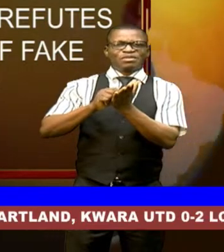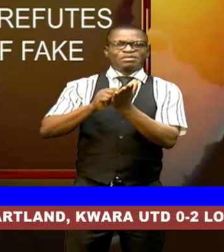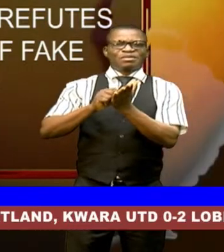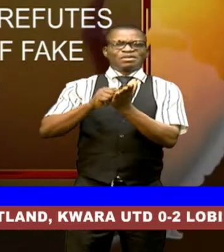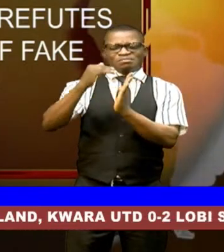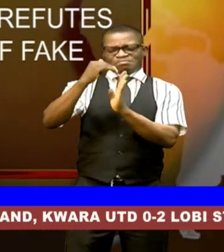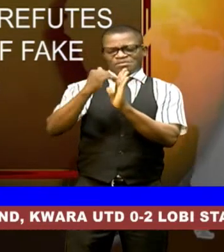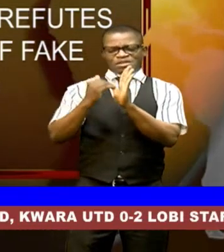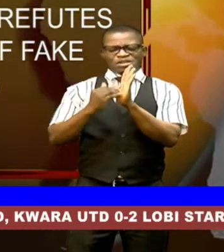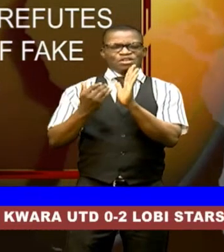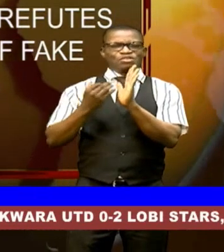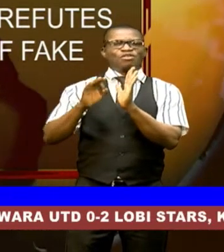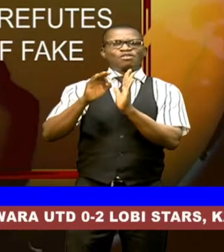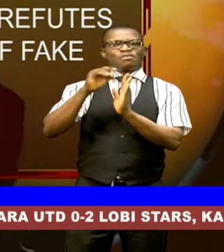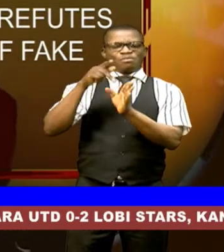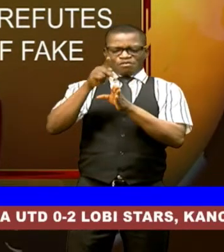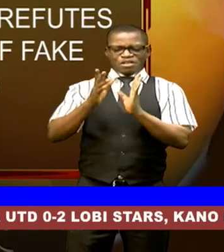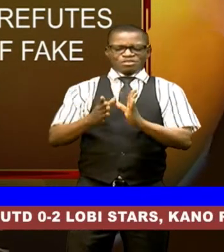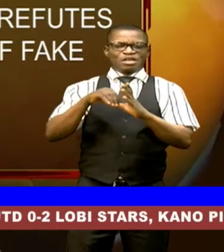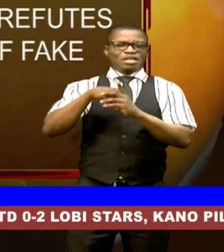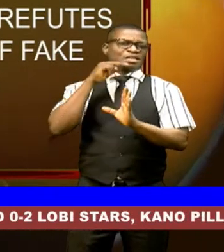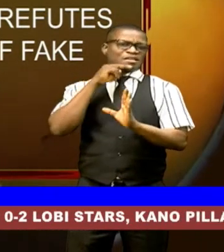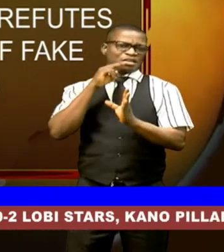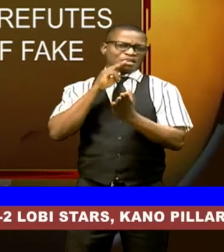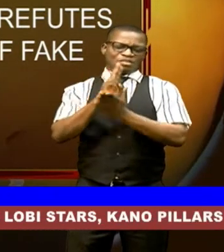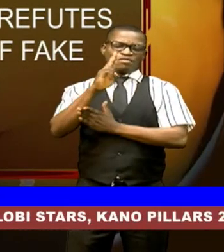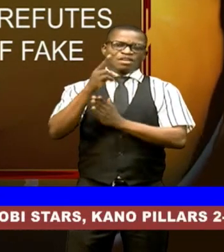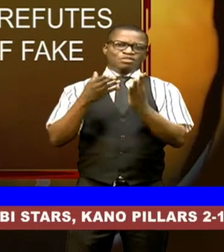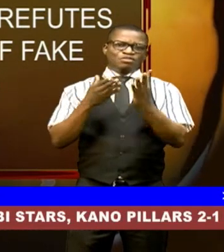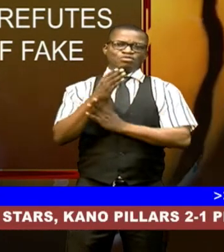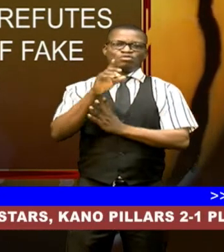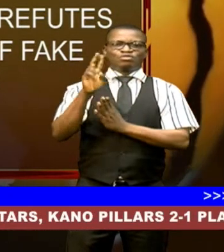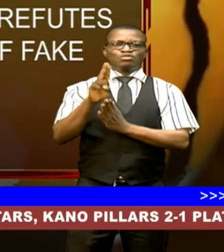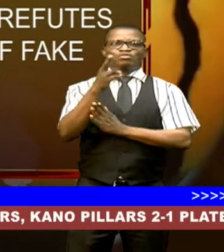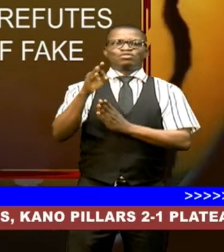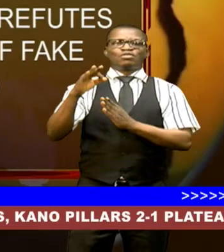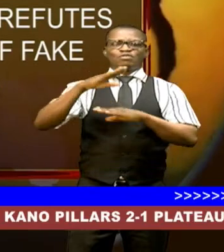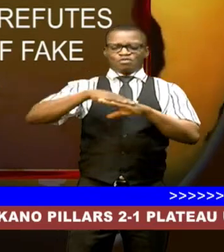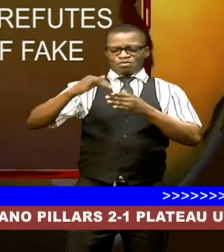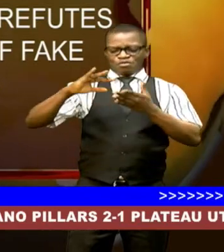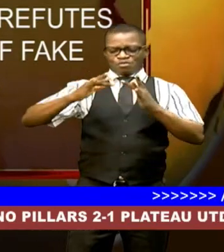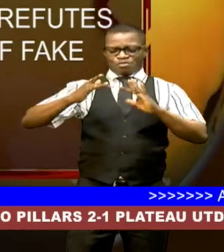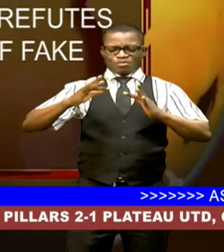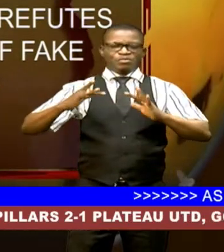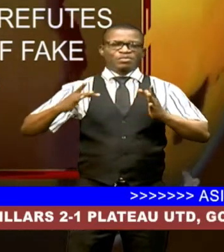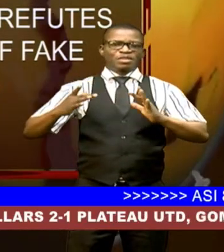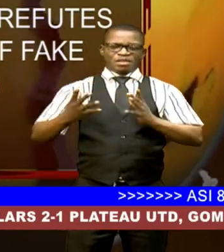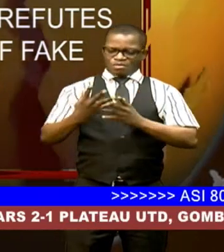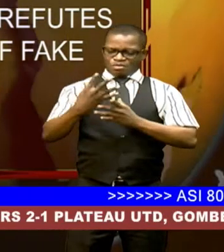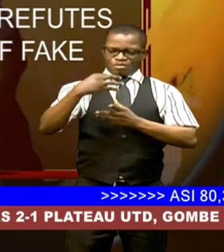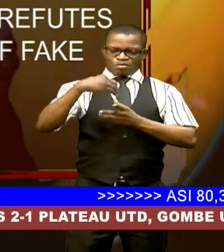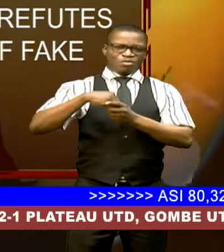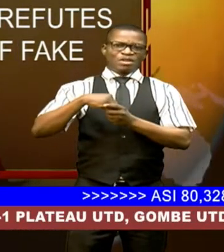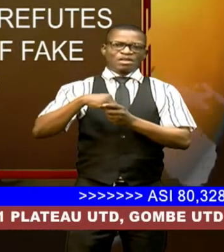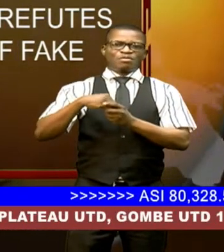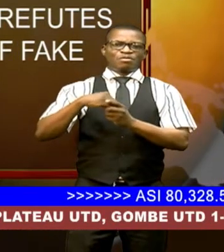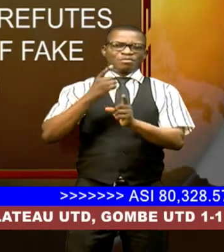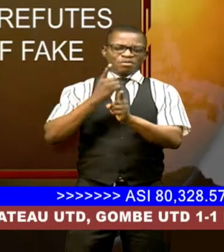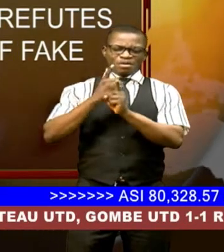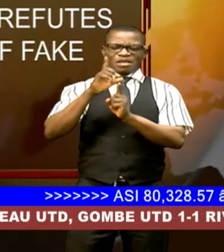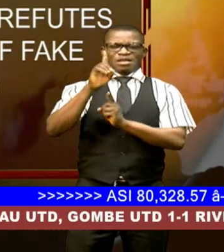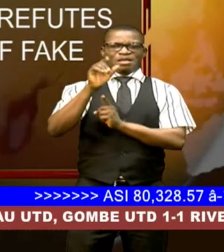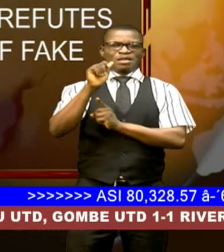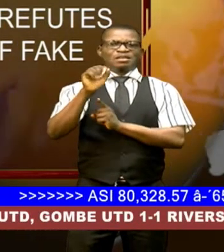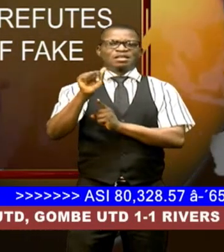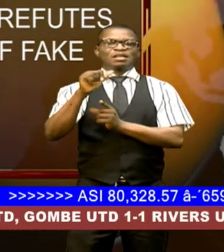a list of full professors in the nigerian university system through the use of an online portal to collate the requisite data during the